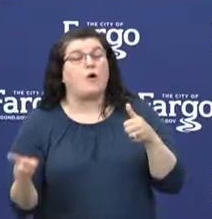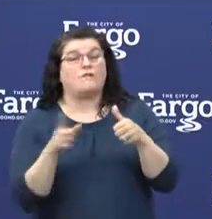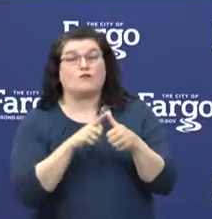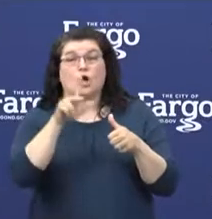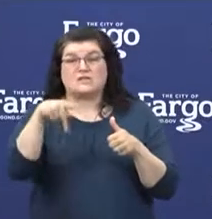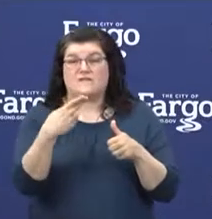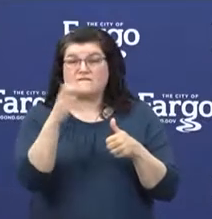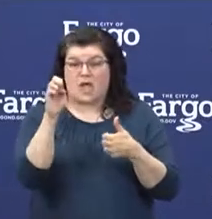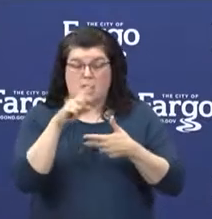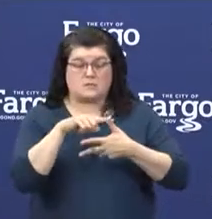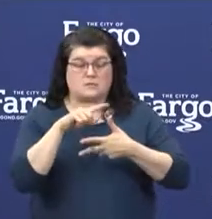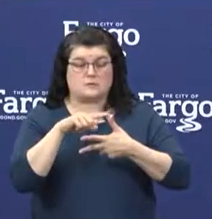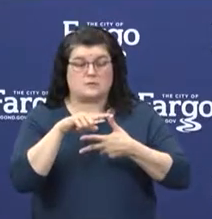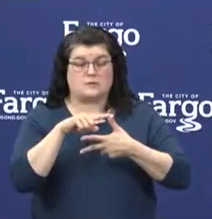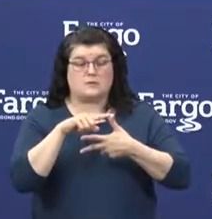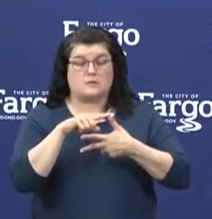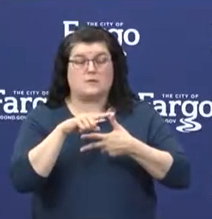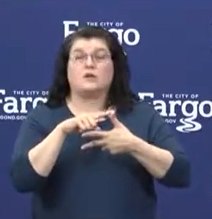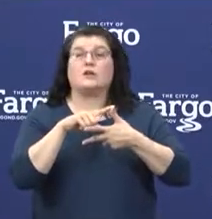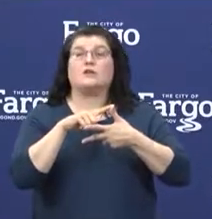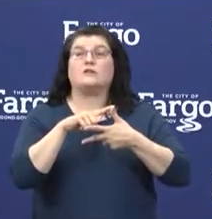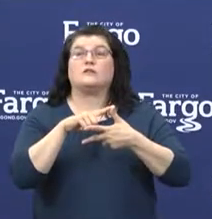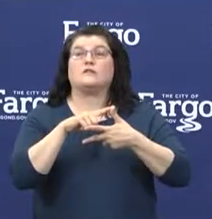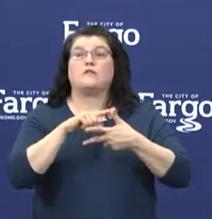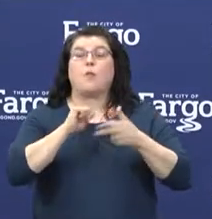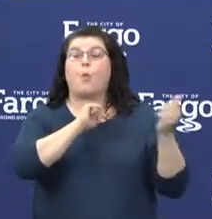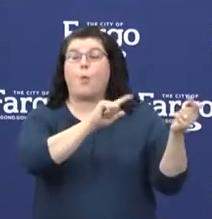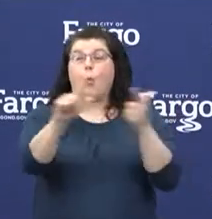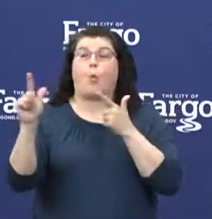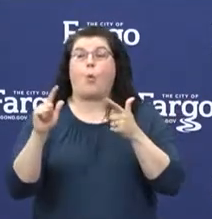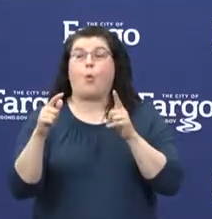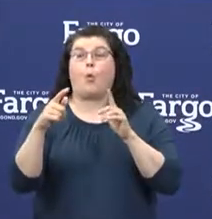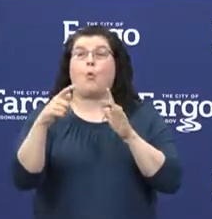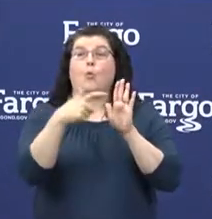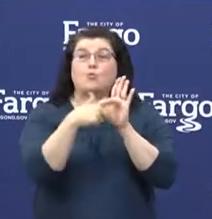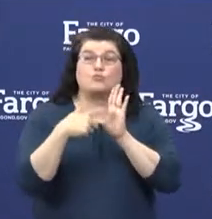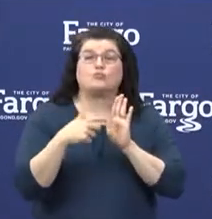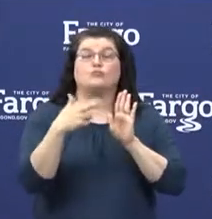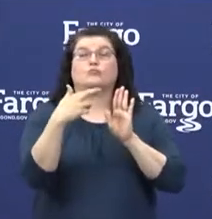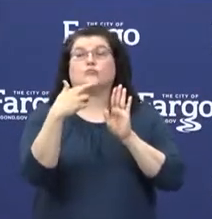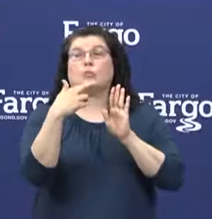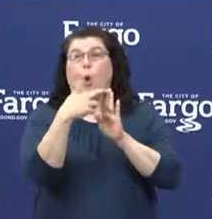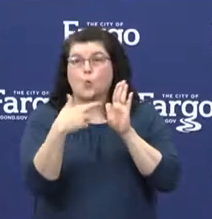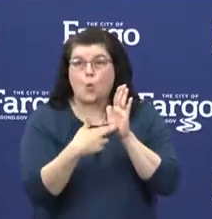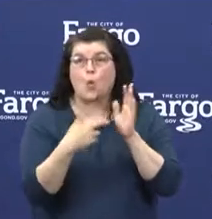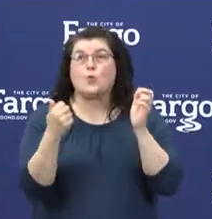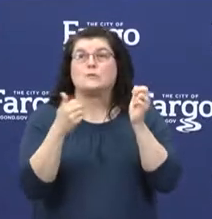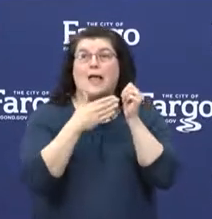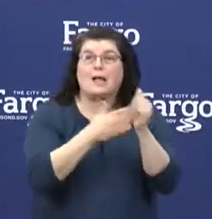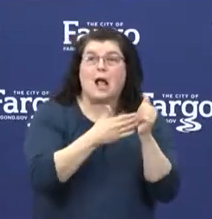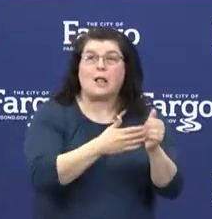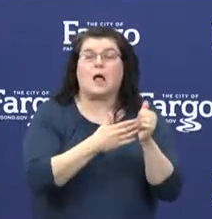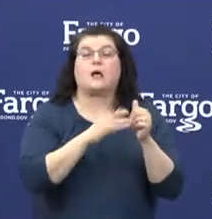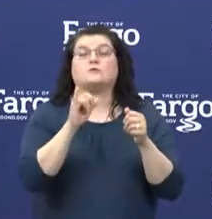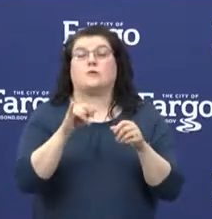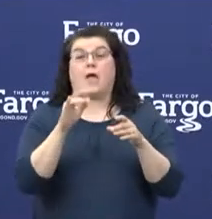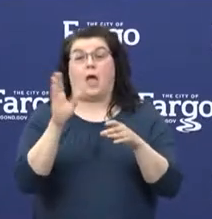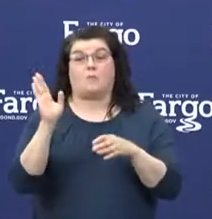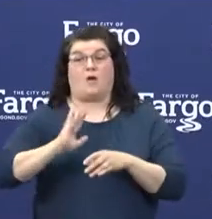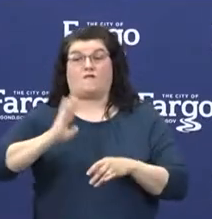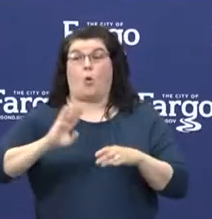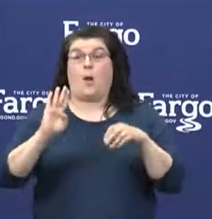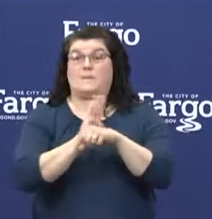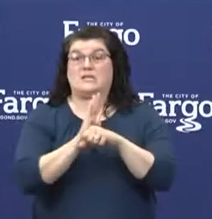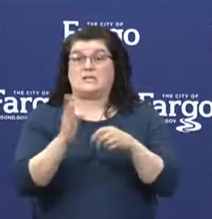Restart includes universal protocols and specific guidelines for the businesses previously closed that will control